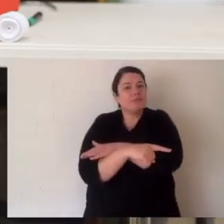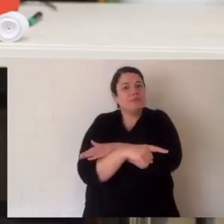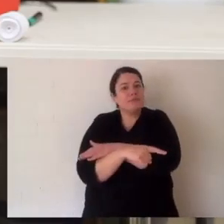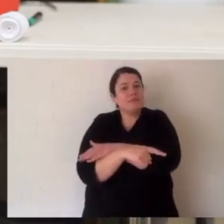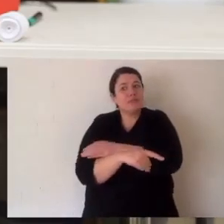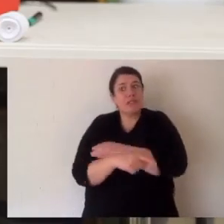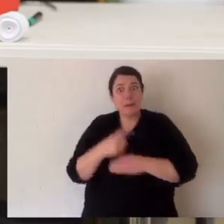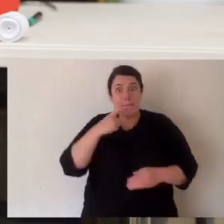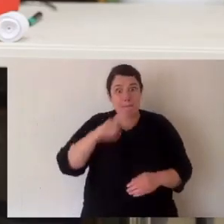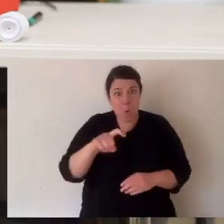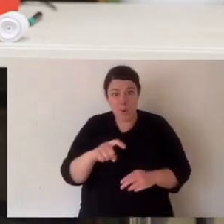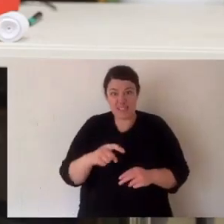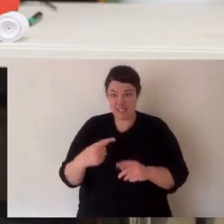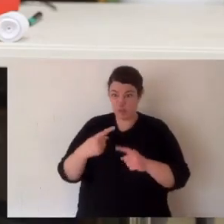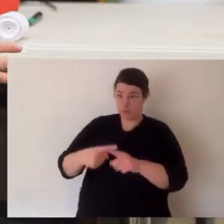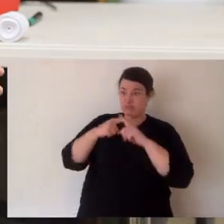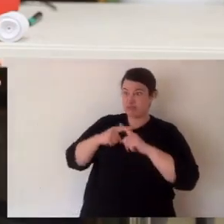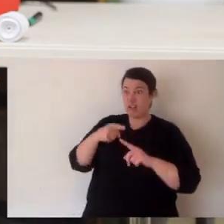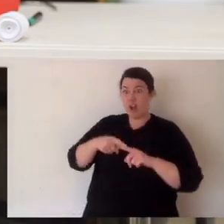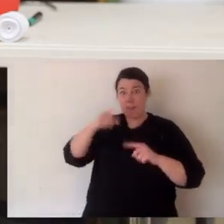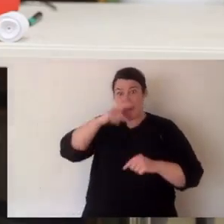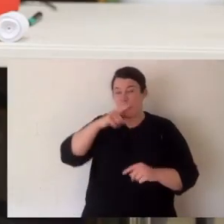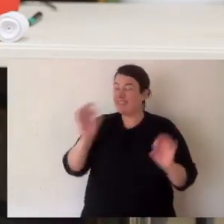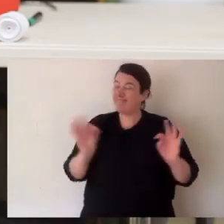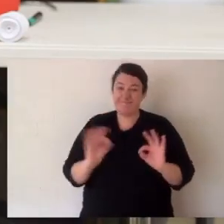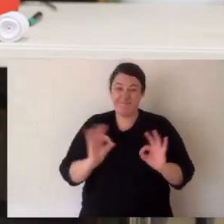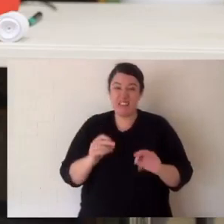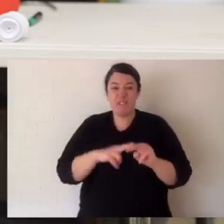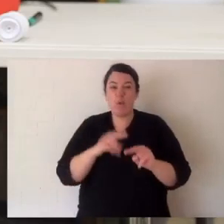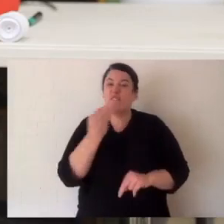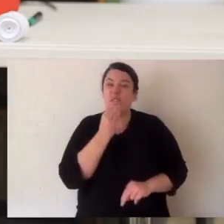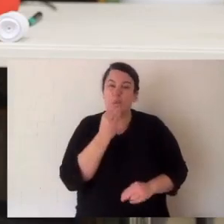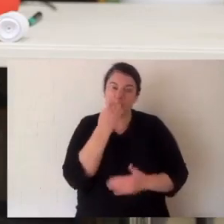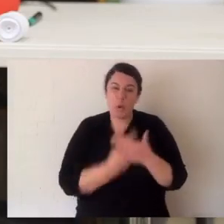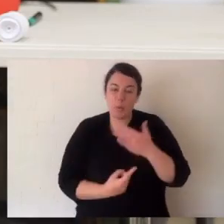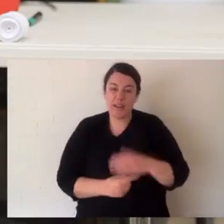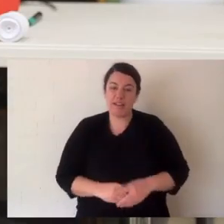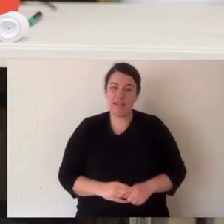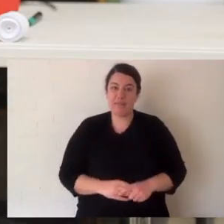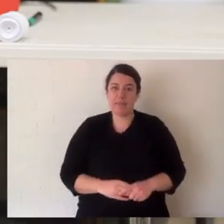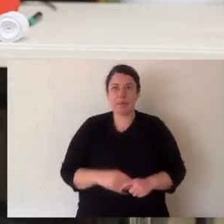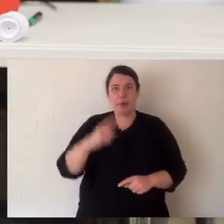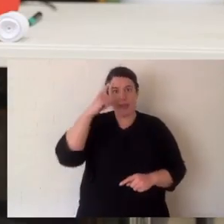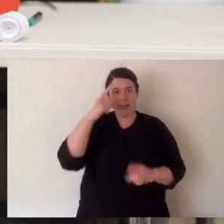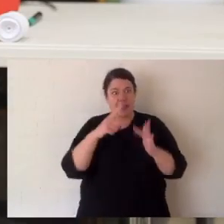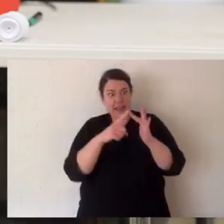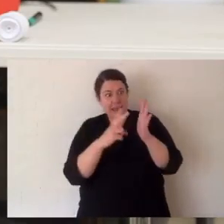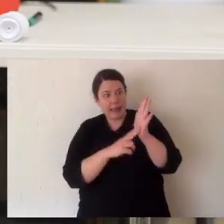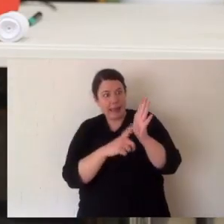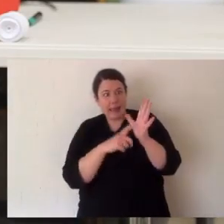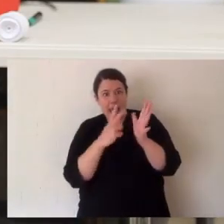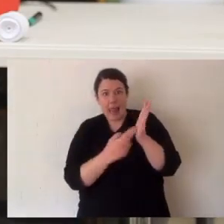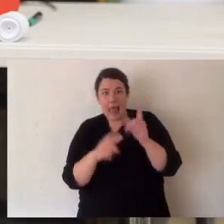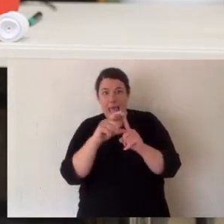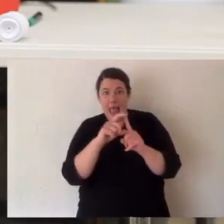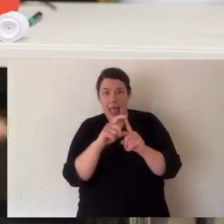venom wasn't developed to bite us. It's for its prey. Now, you think about the world's most venomous snake, the